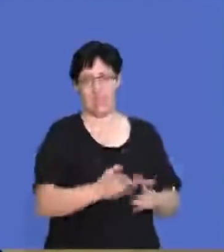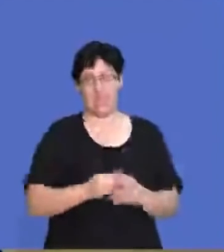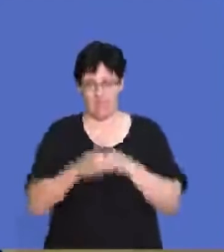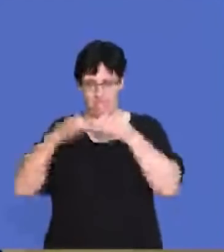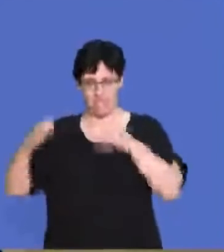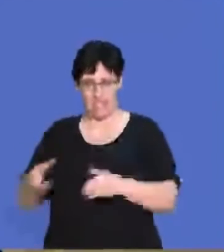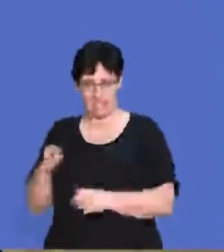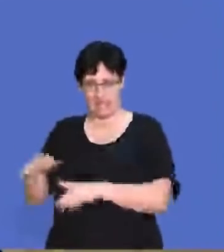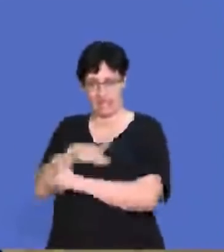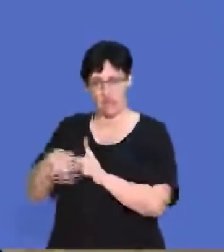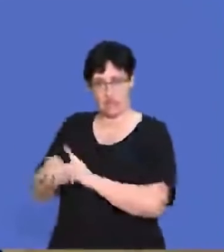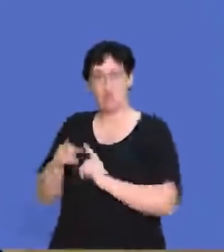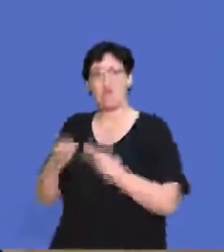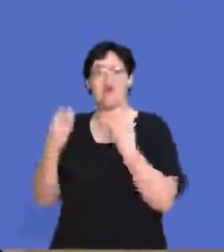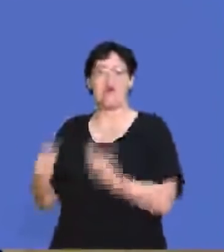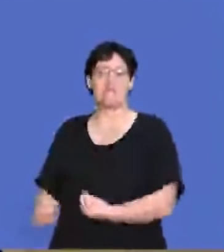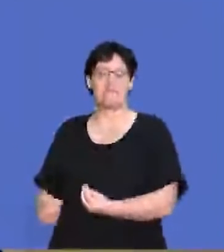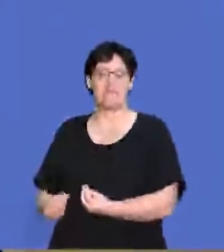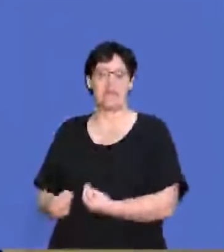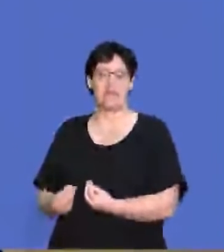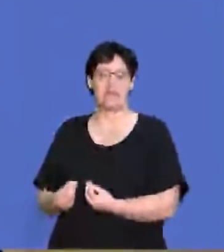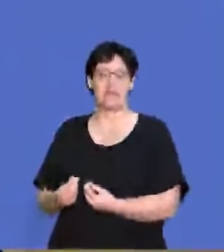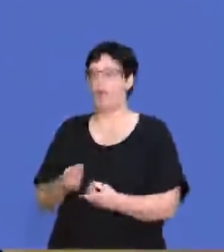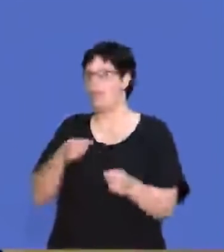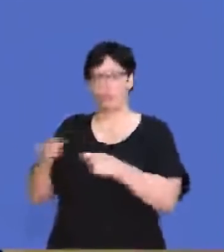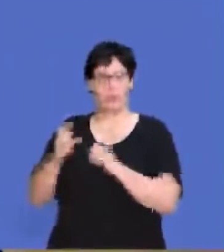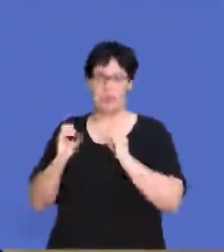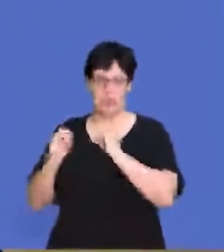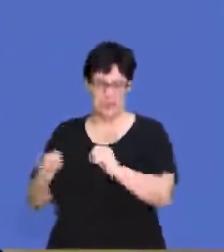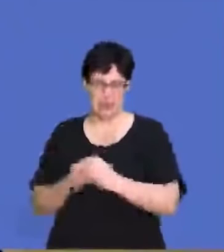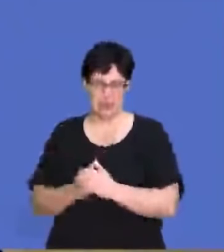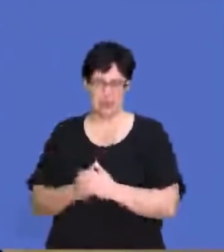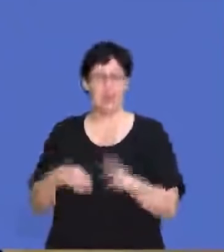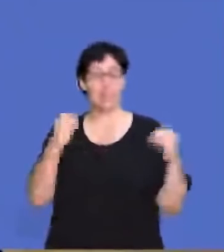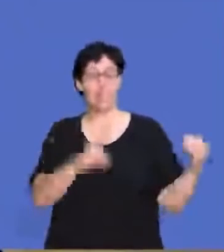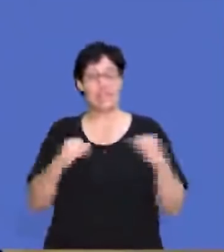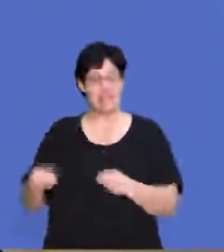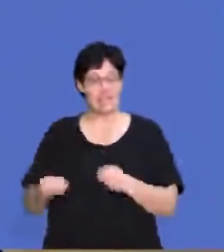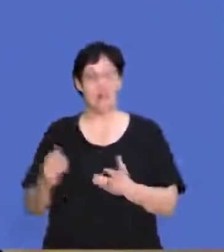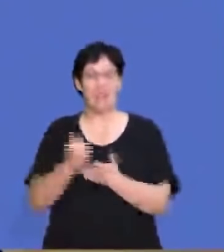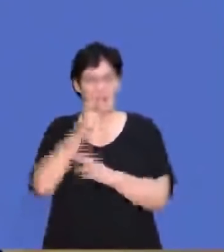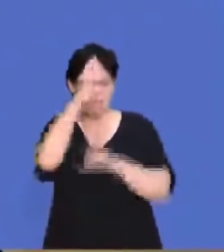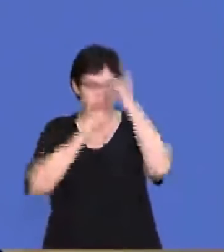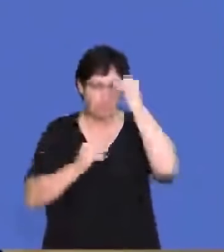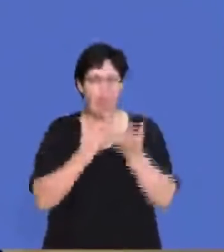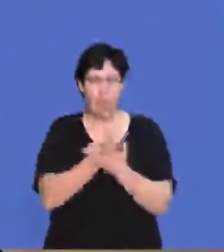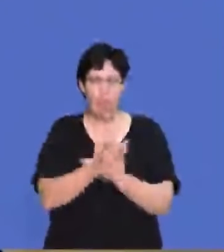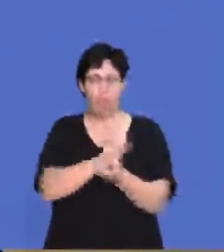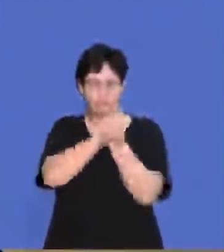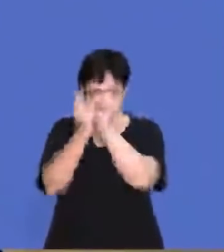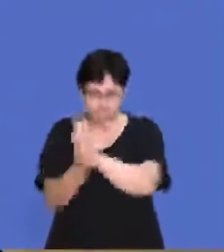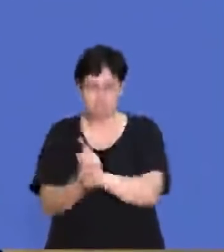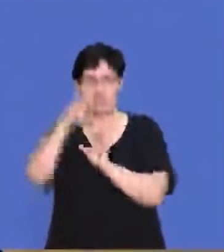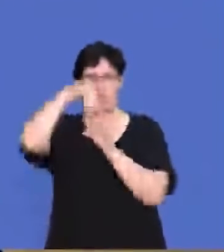And in the macro environment, that's where we have absolutely no control. And our businesses have to learn how to